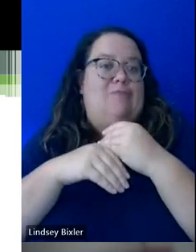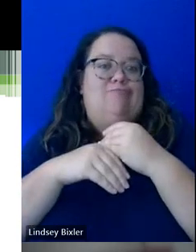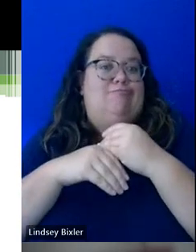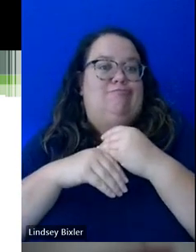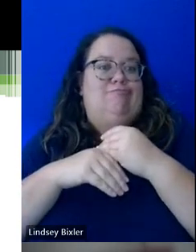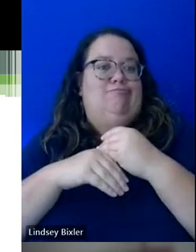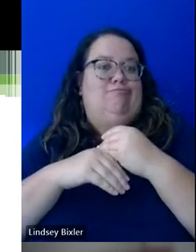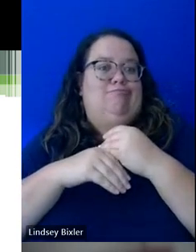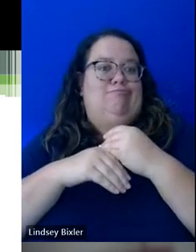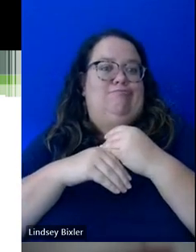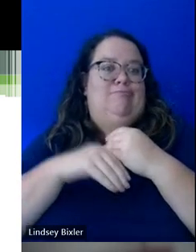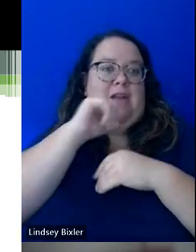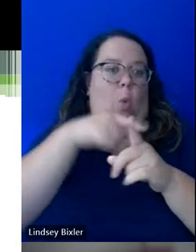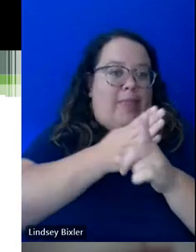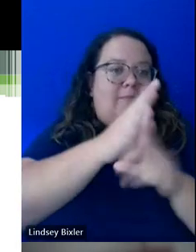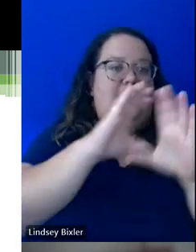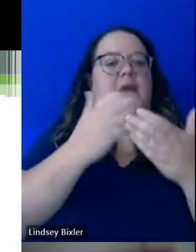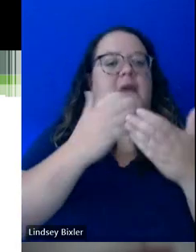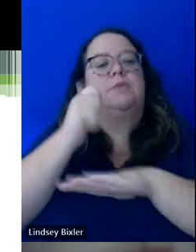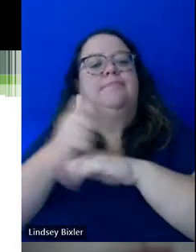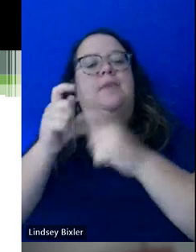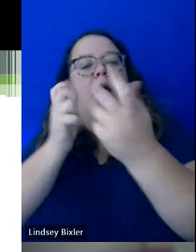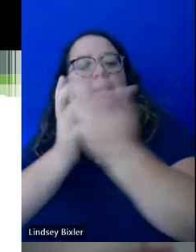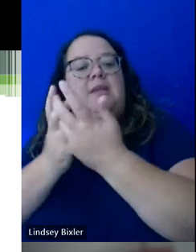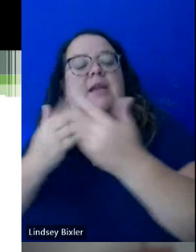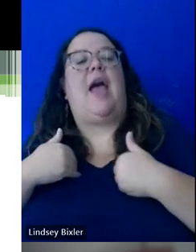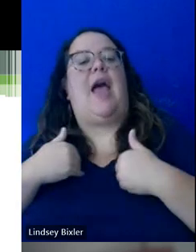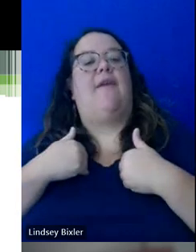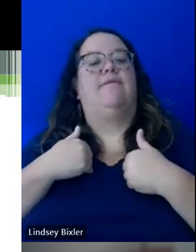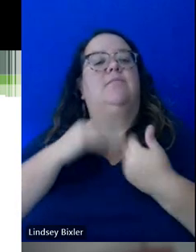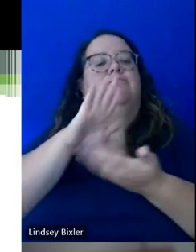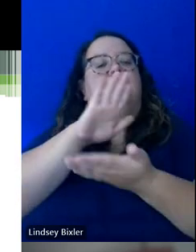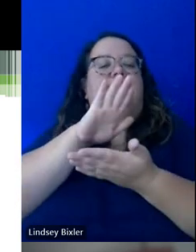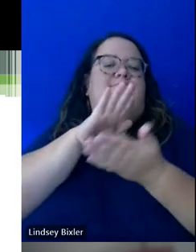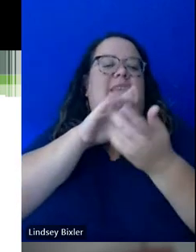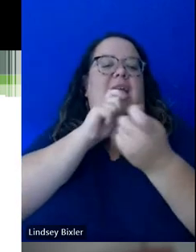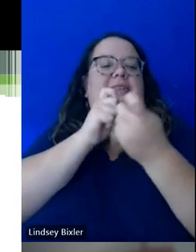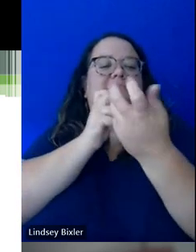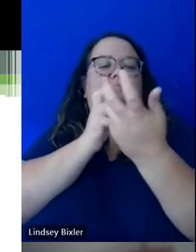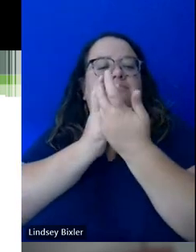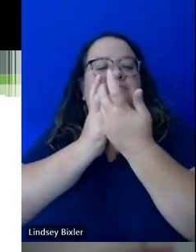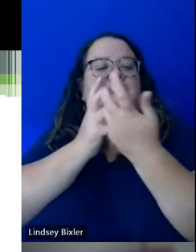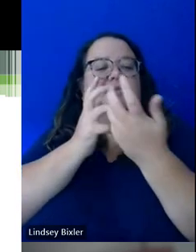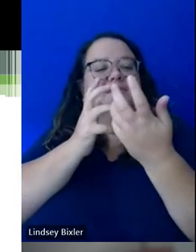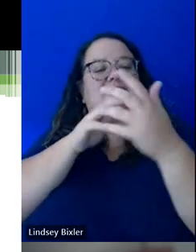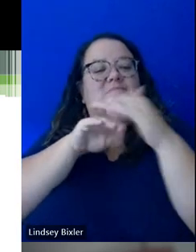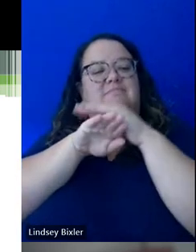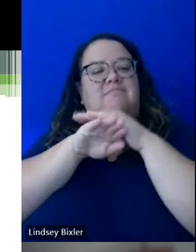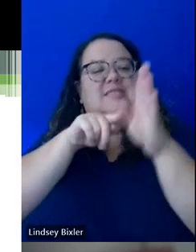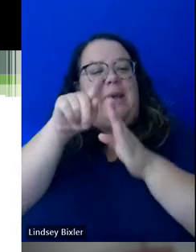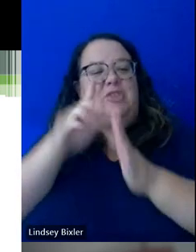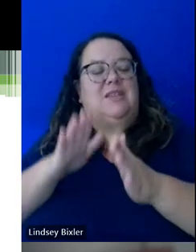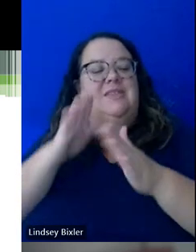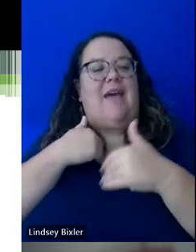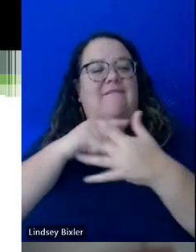in place. We have five accessibility specialists in the office. Once your student is set